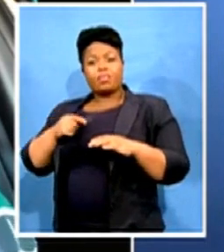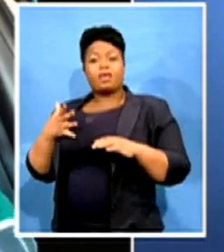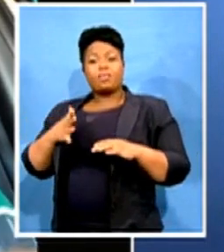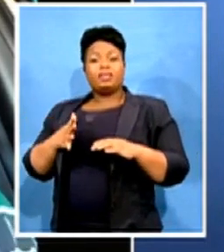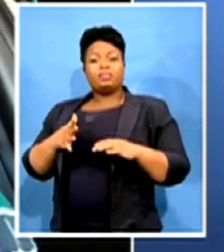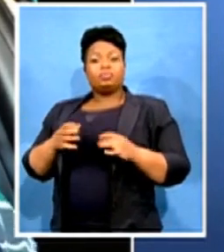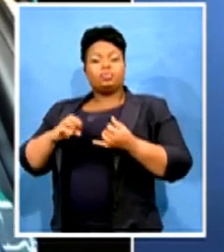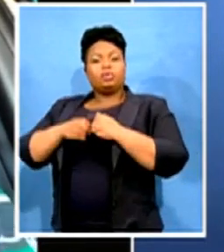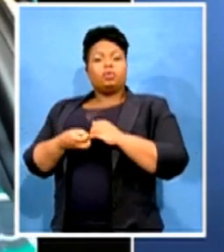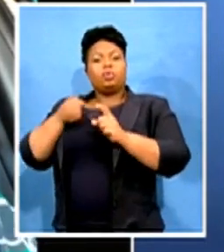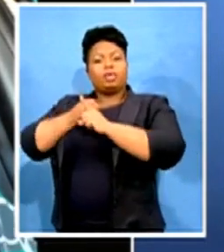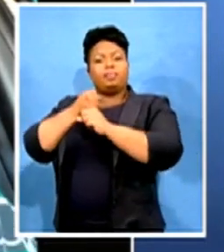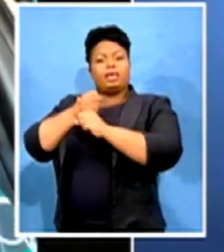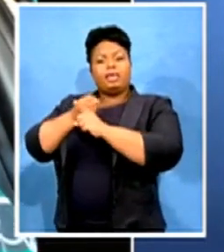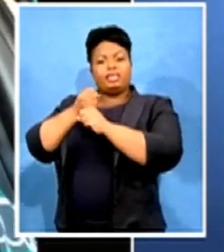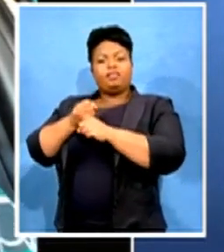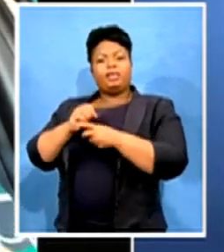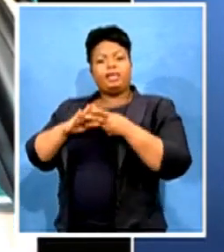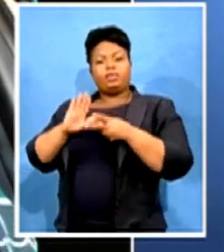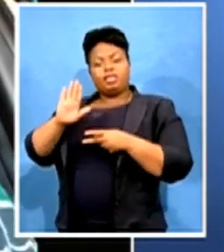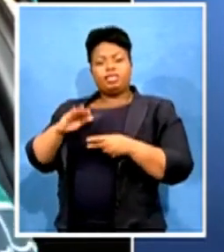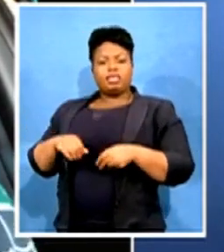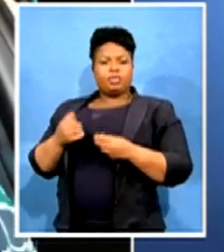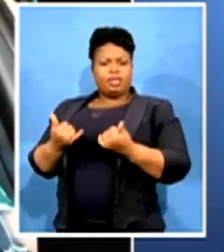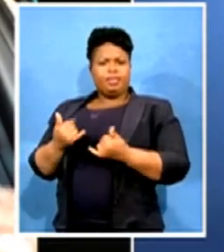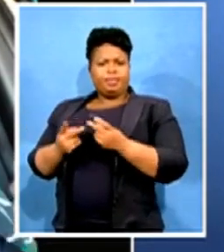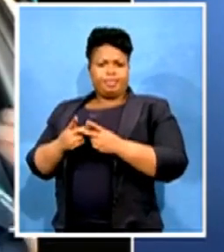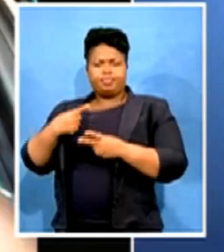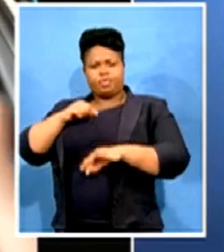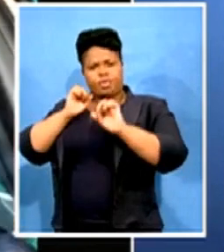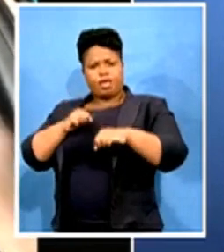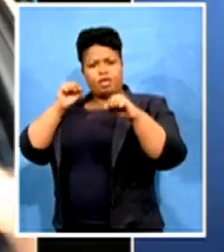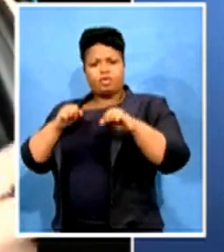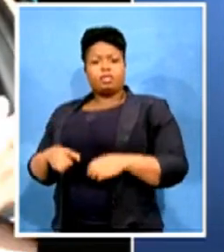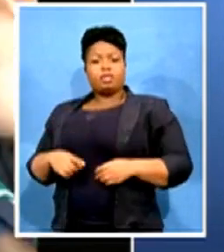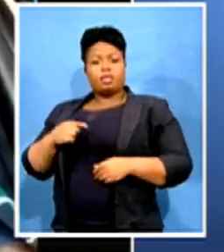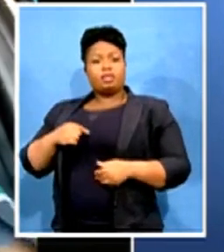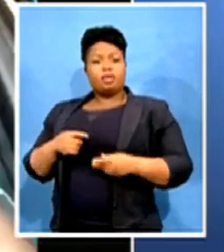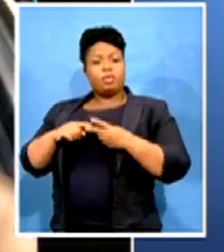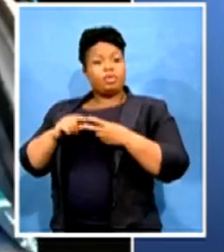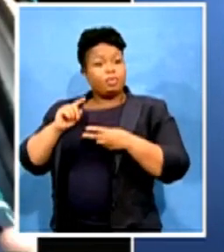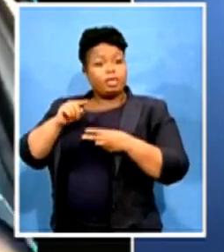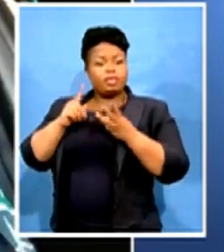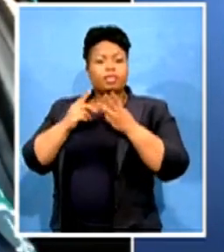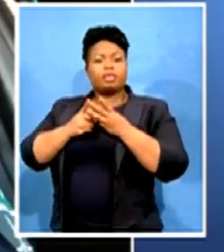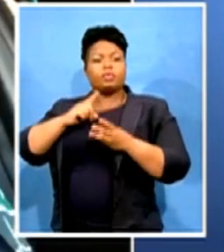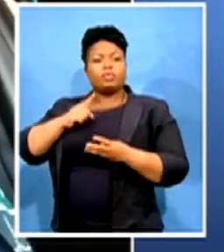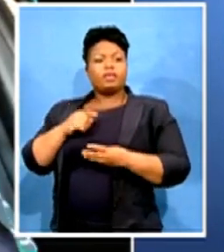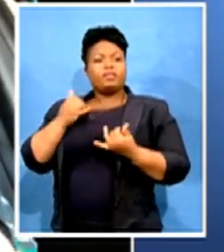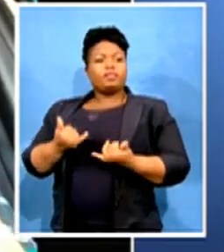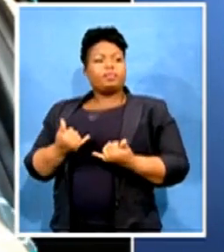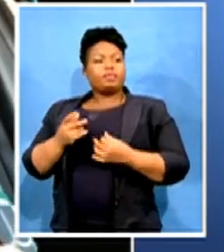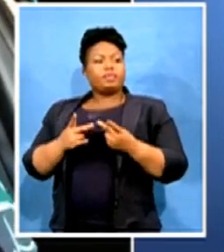capable state. So we'll agree. But in this case, there's no such. It's just some sucking and a blanket statement.